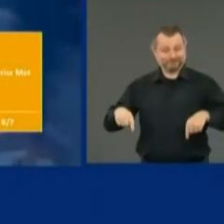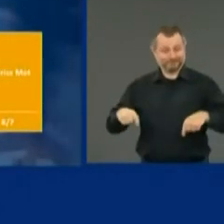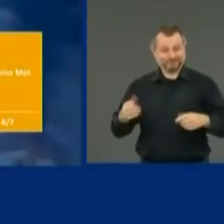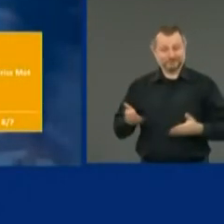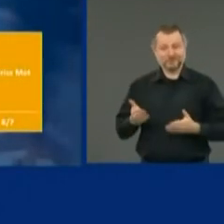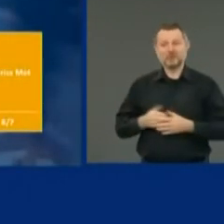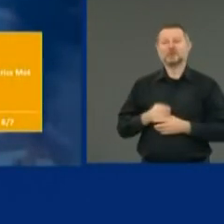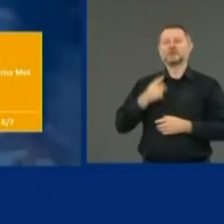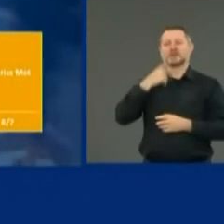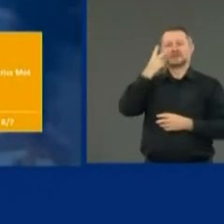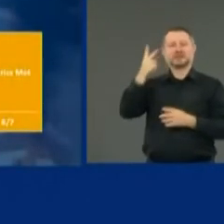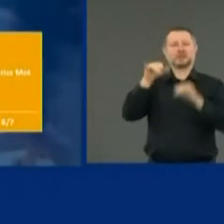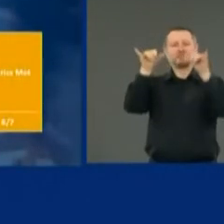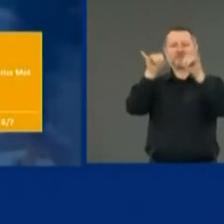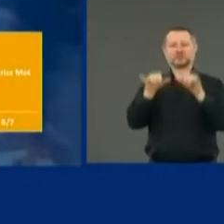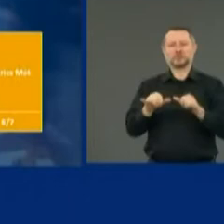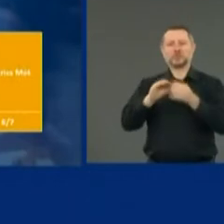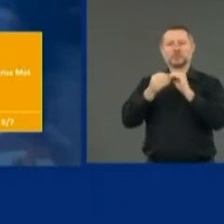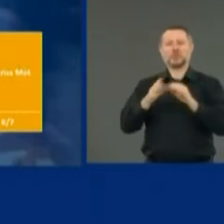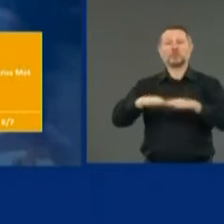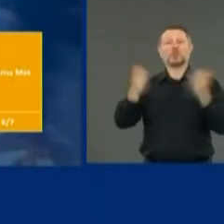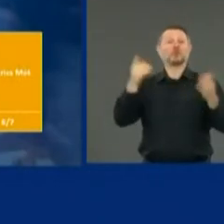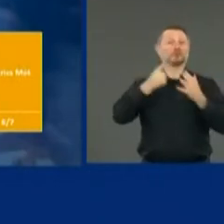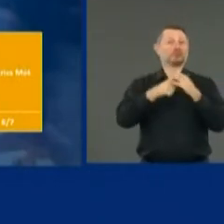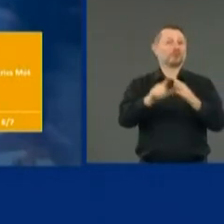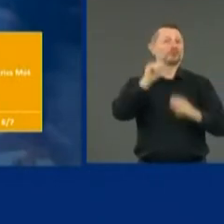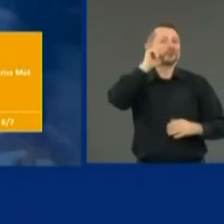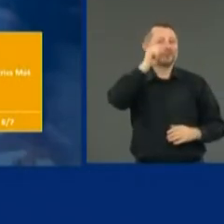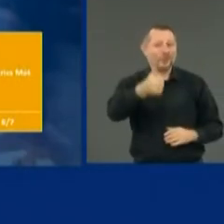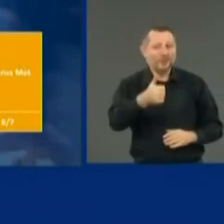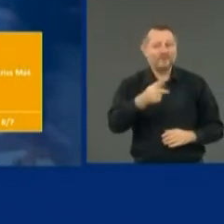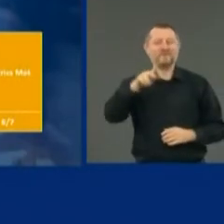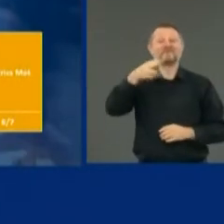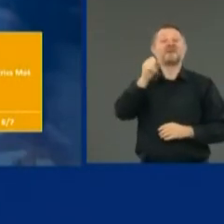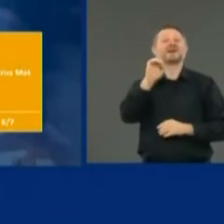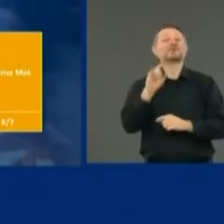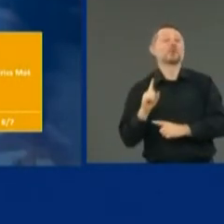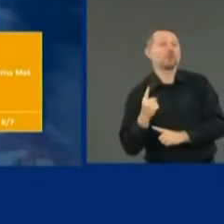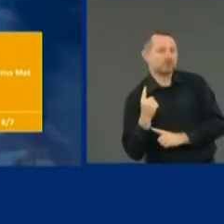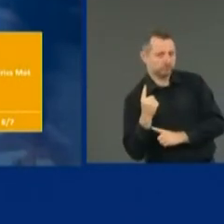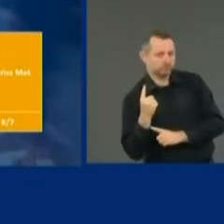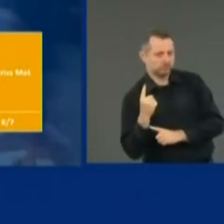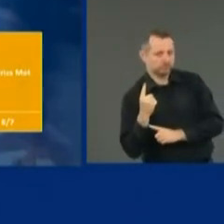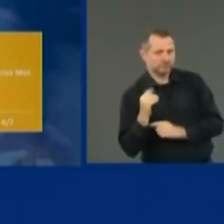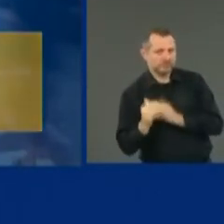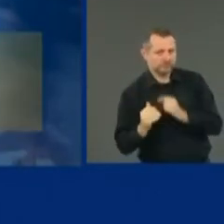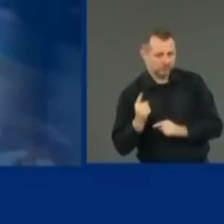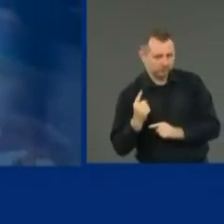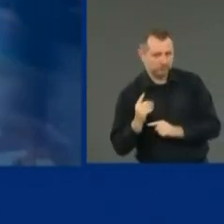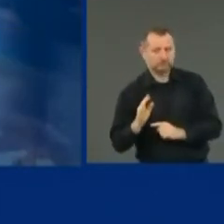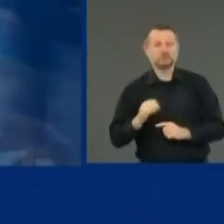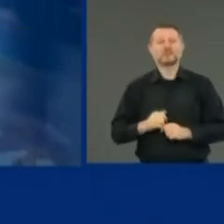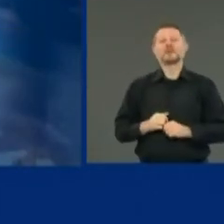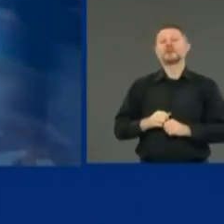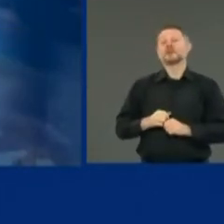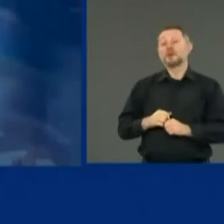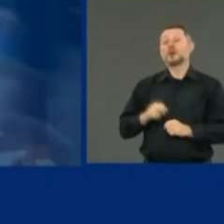metrics. We are going to open New York City tomorrow for Phase 1, period. That will happen.